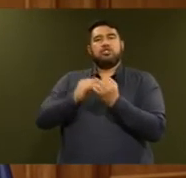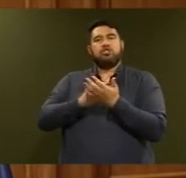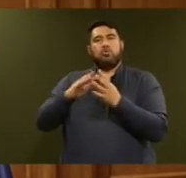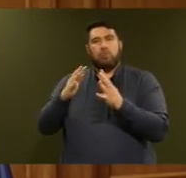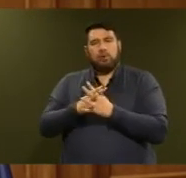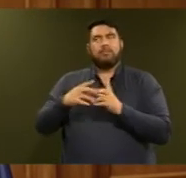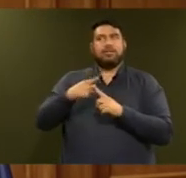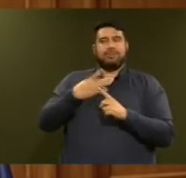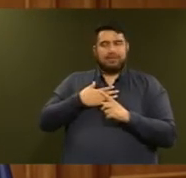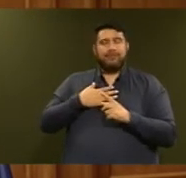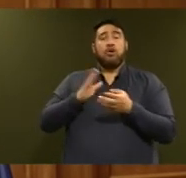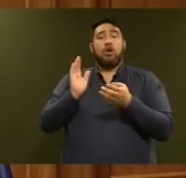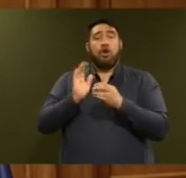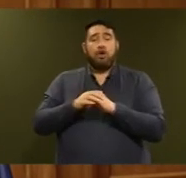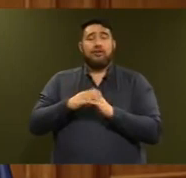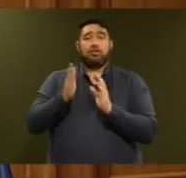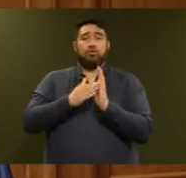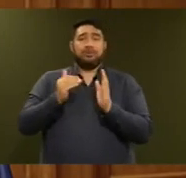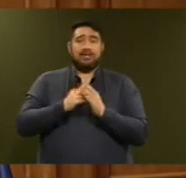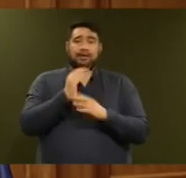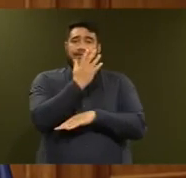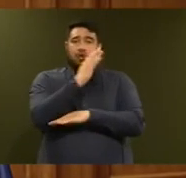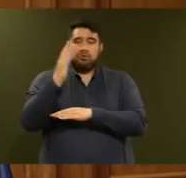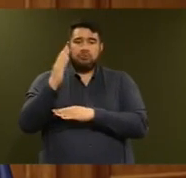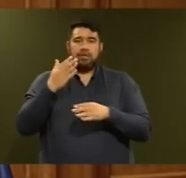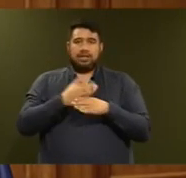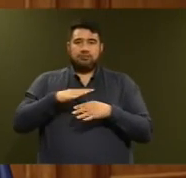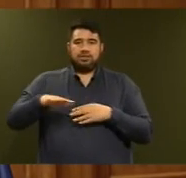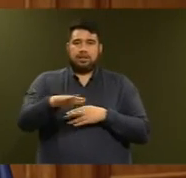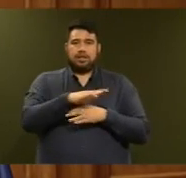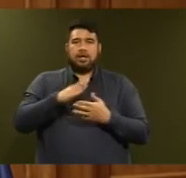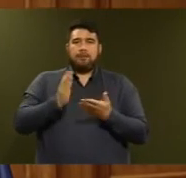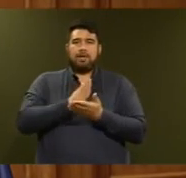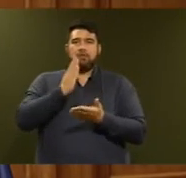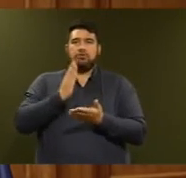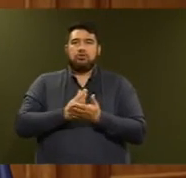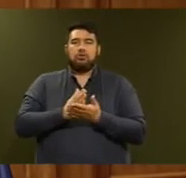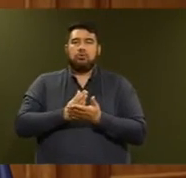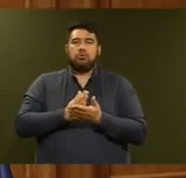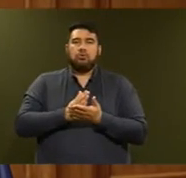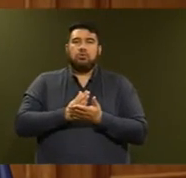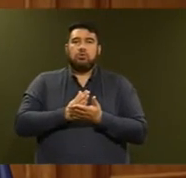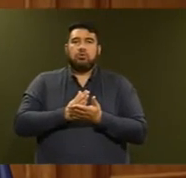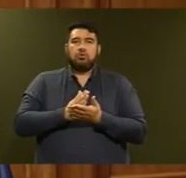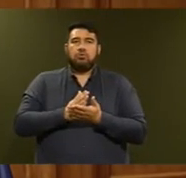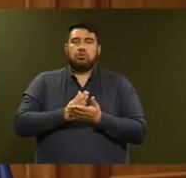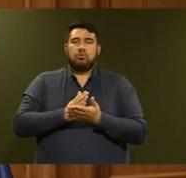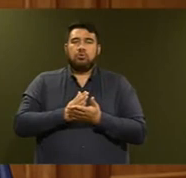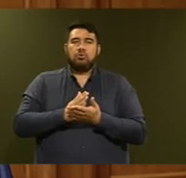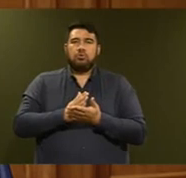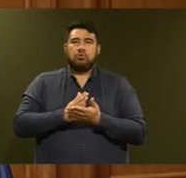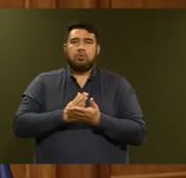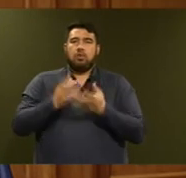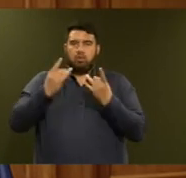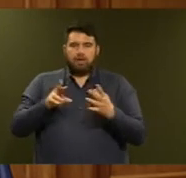exposing New Zealand industry to the full costs of the just transition. I am very forward in ensuring that